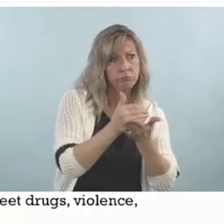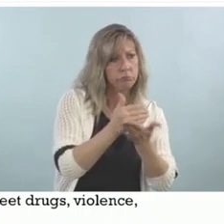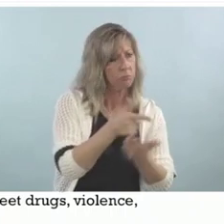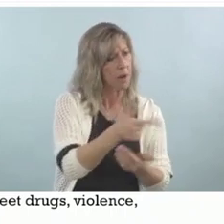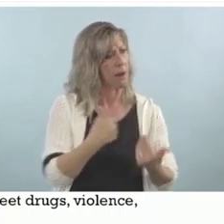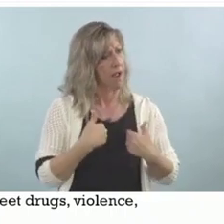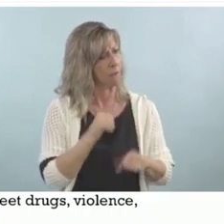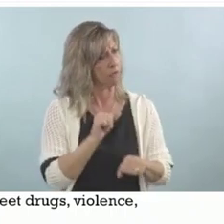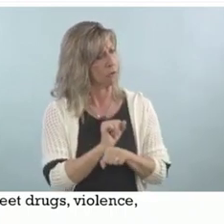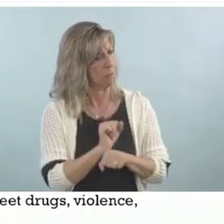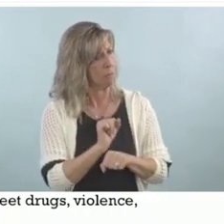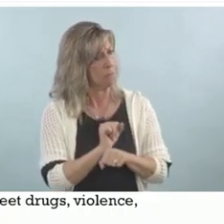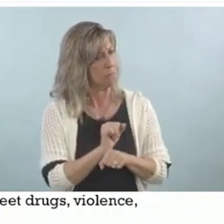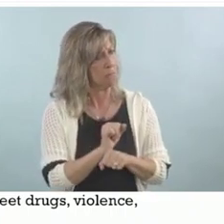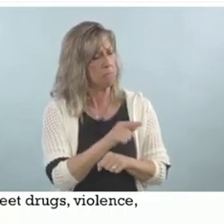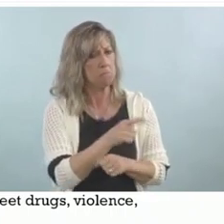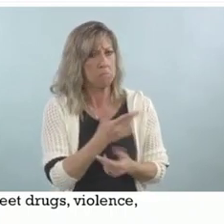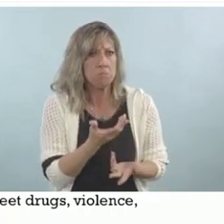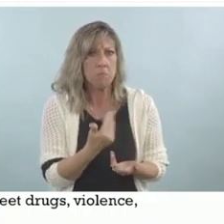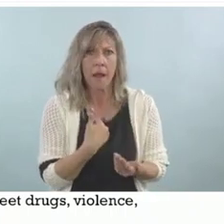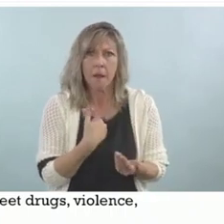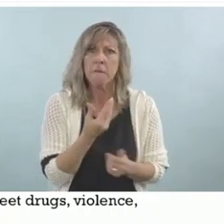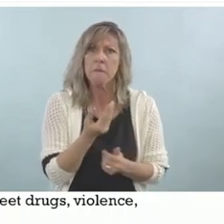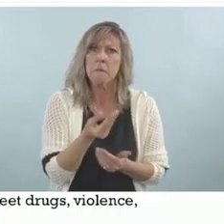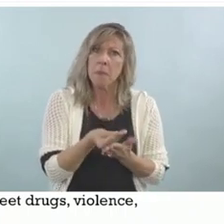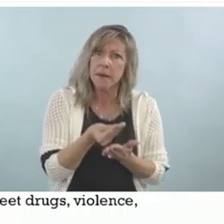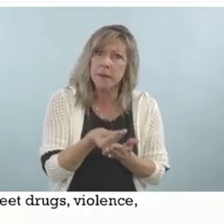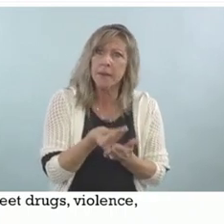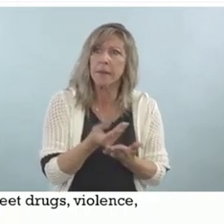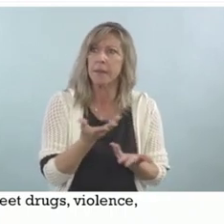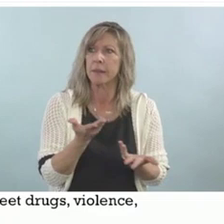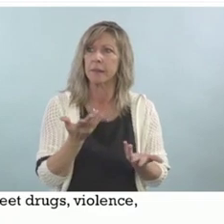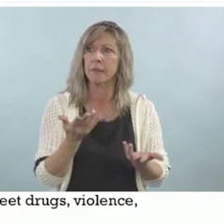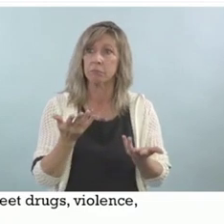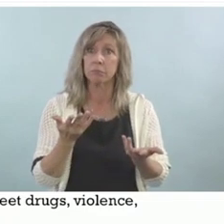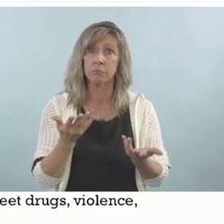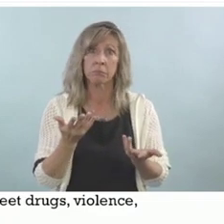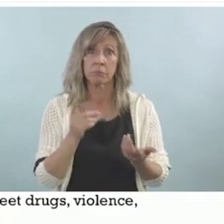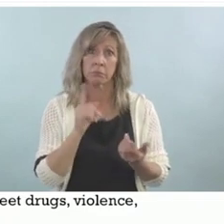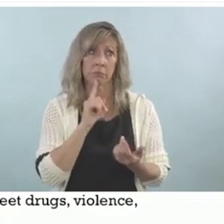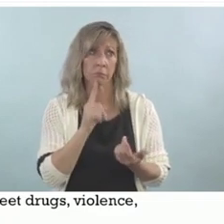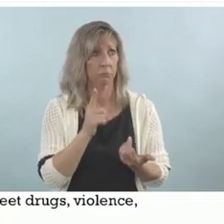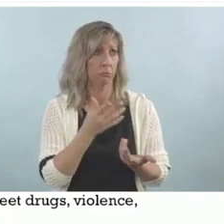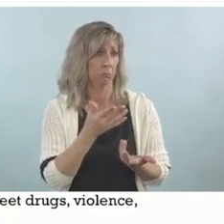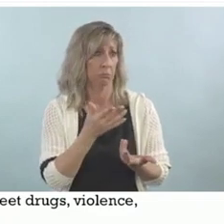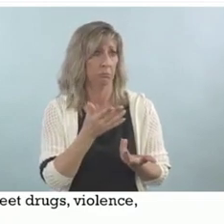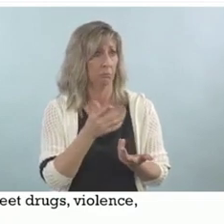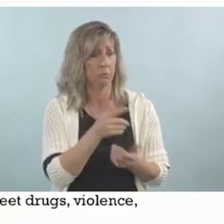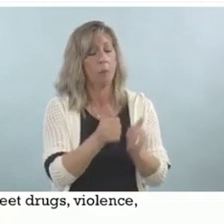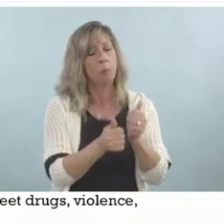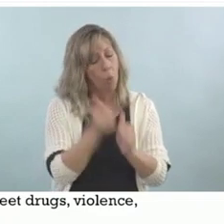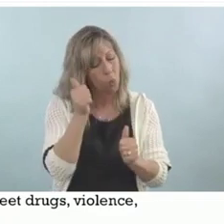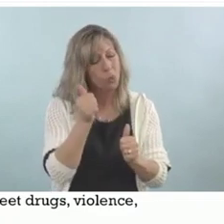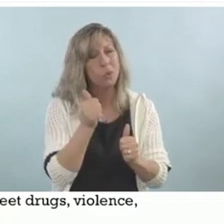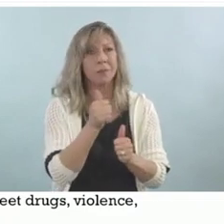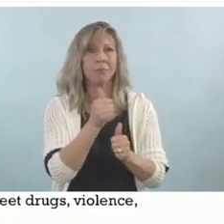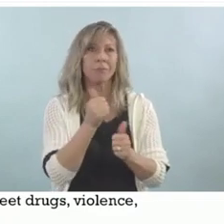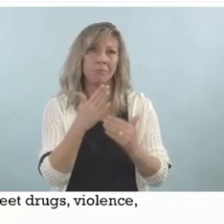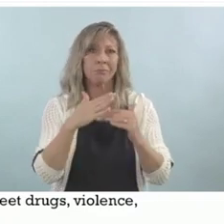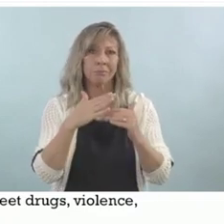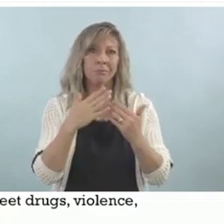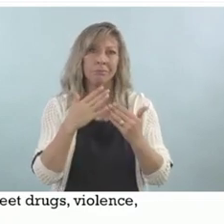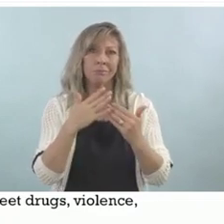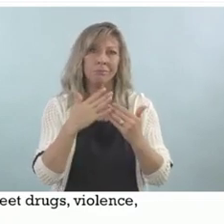They had money. They were probably primarily, well, they were clearly primarily overwhelmingly Caucasian and middle